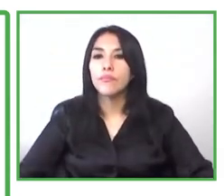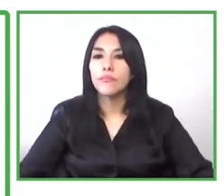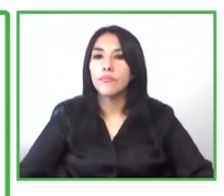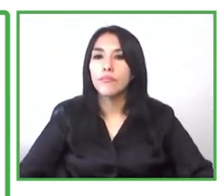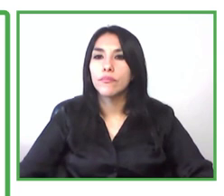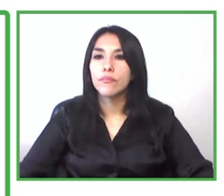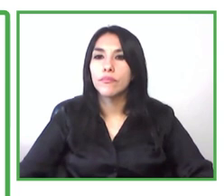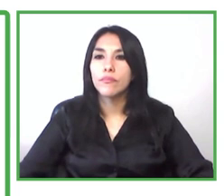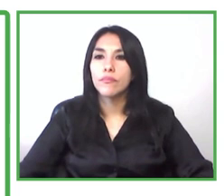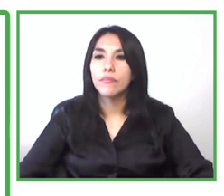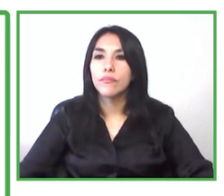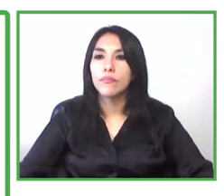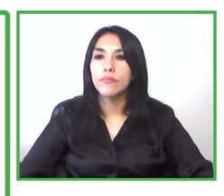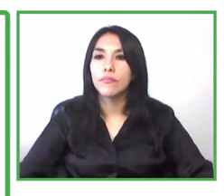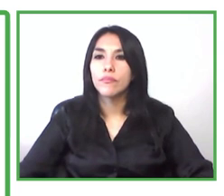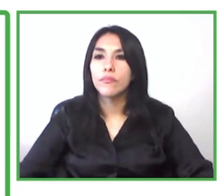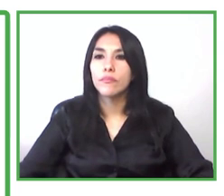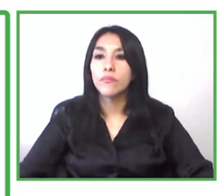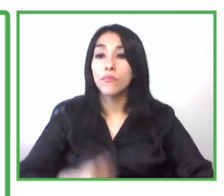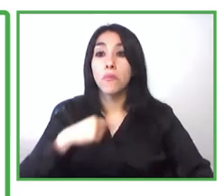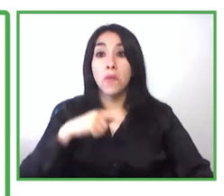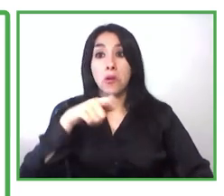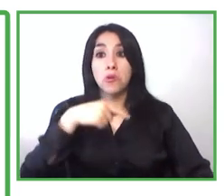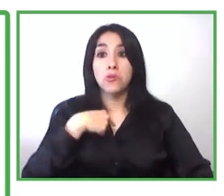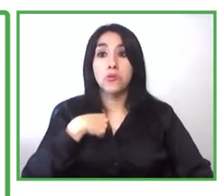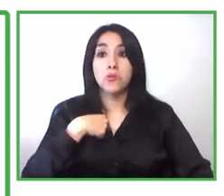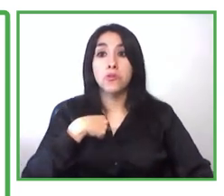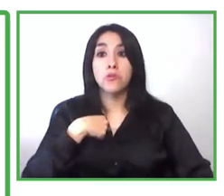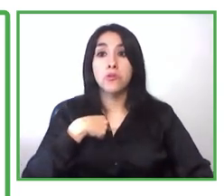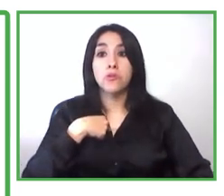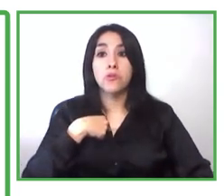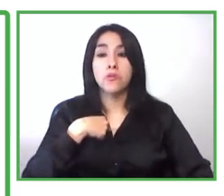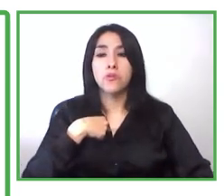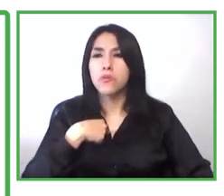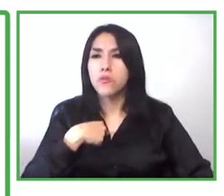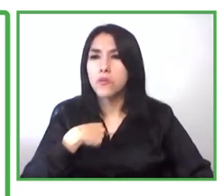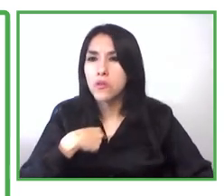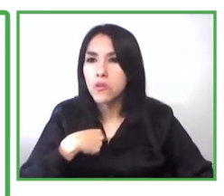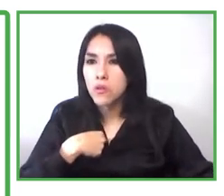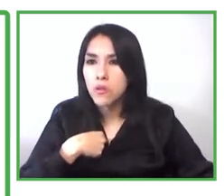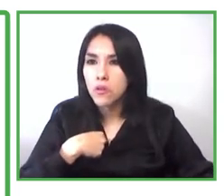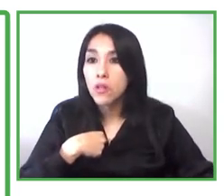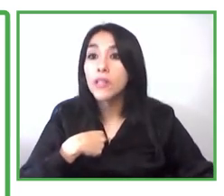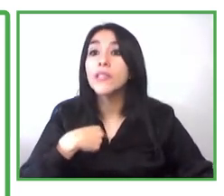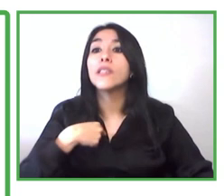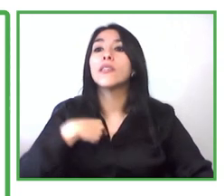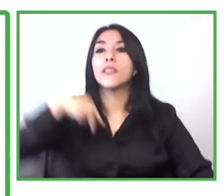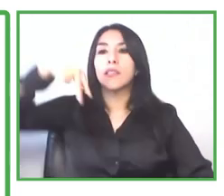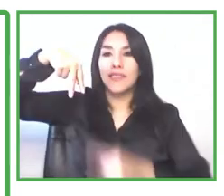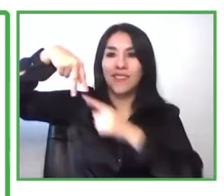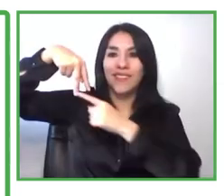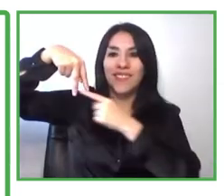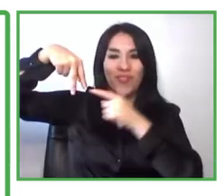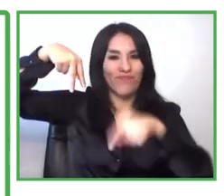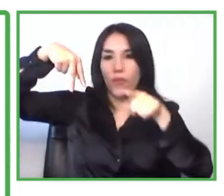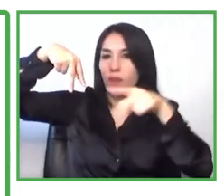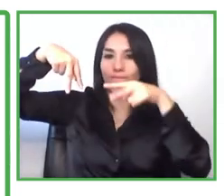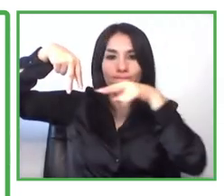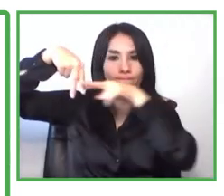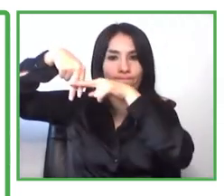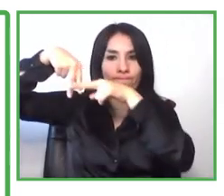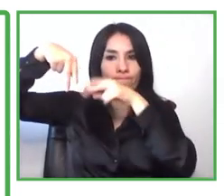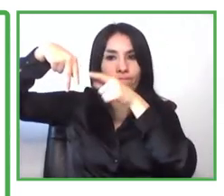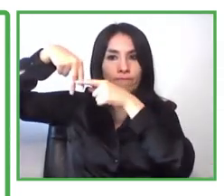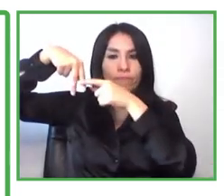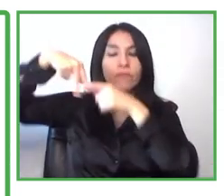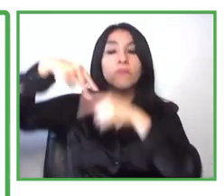so when i was around 10 and five years later my parents decided to send